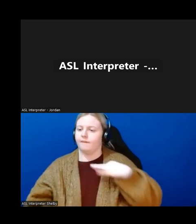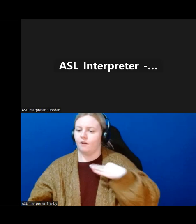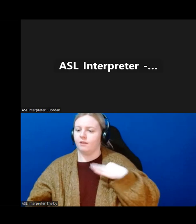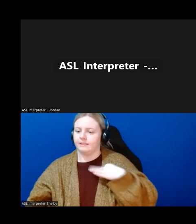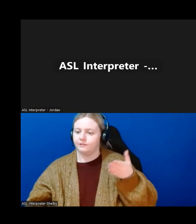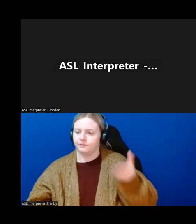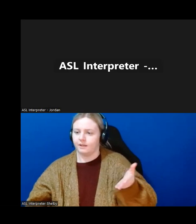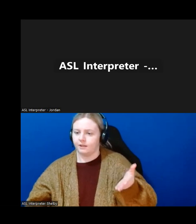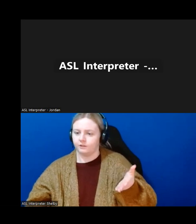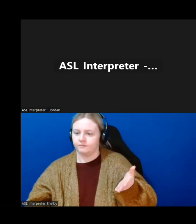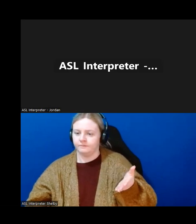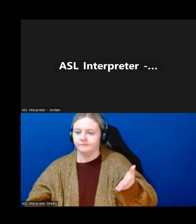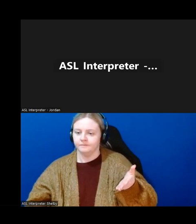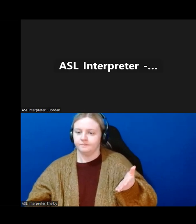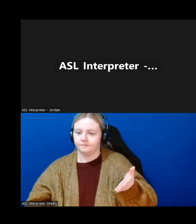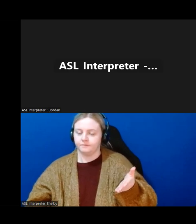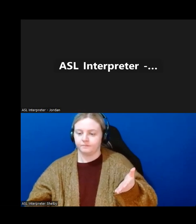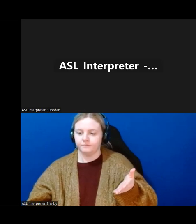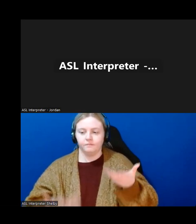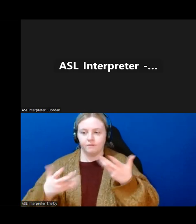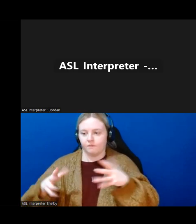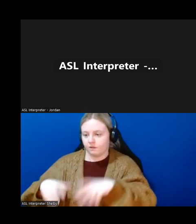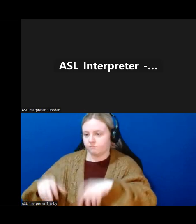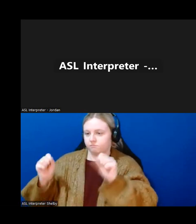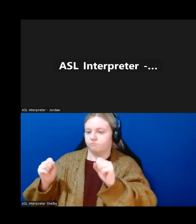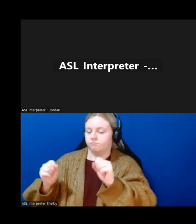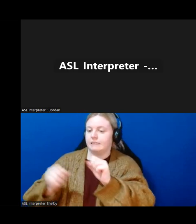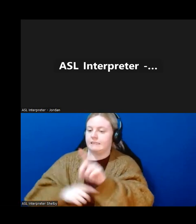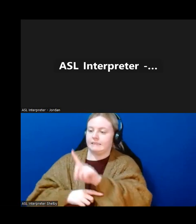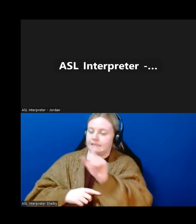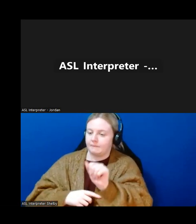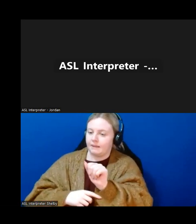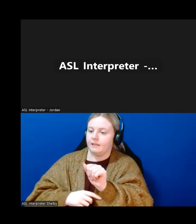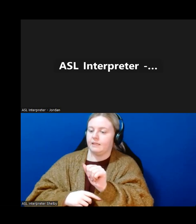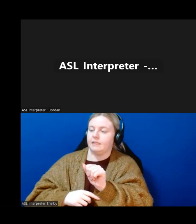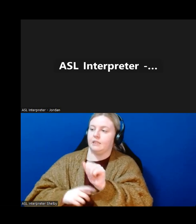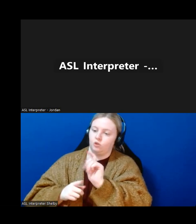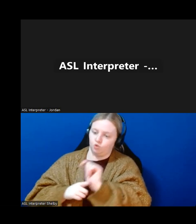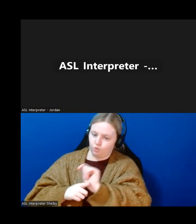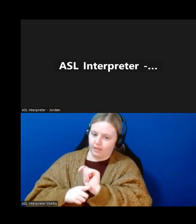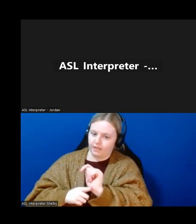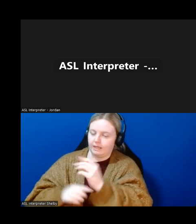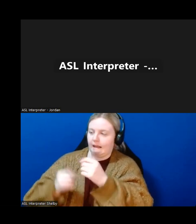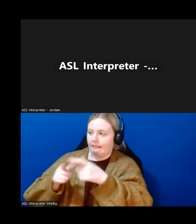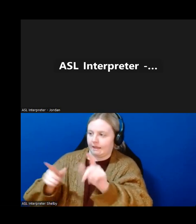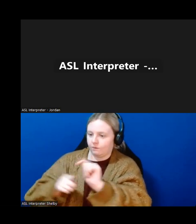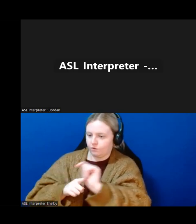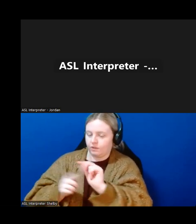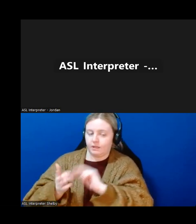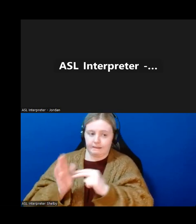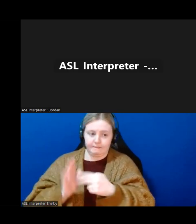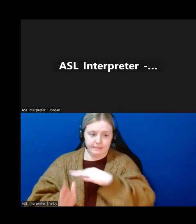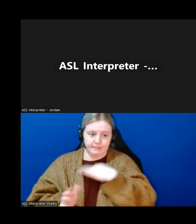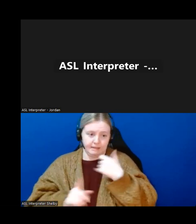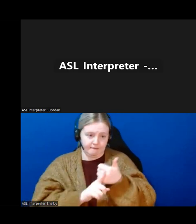Festival have full disability etiquette and language training. So when they are providing guidance to somebody who is